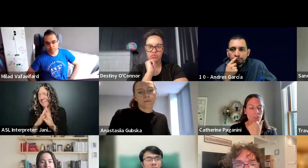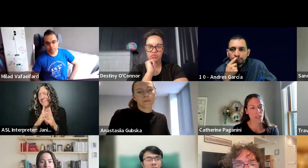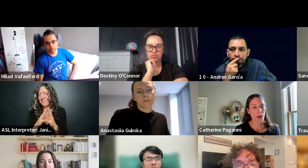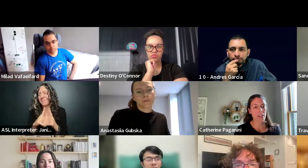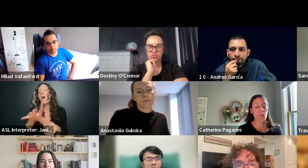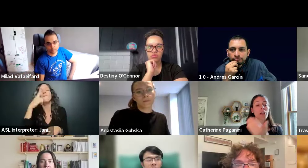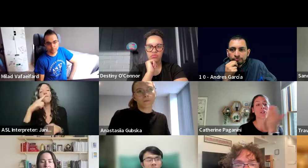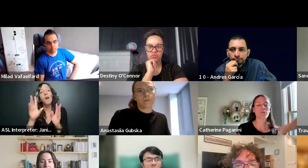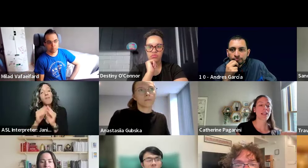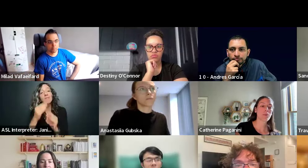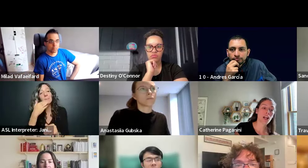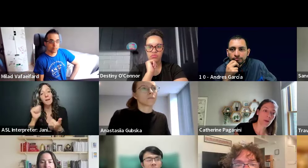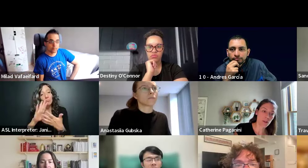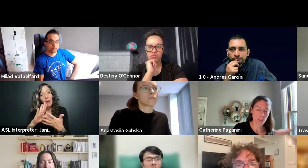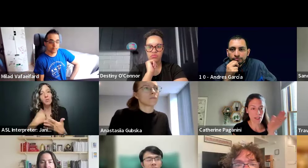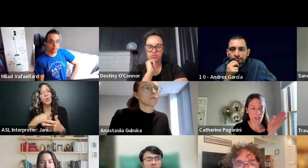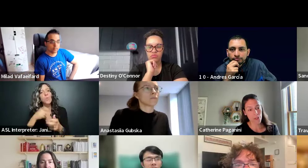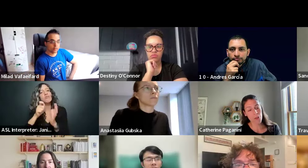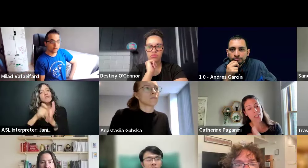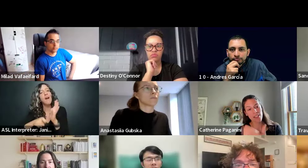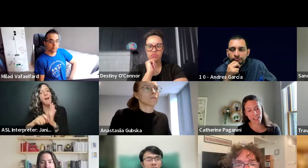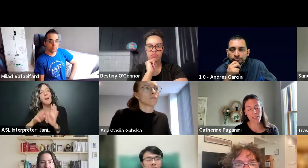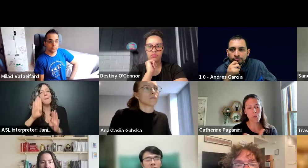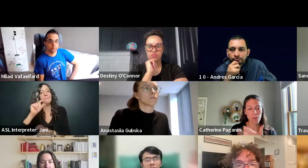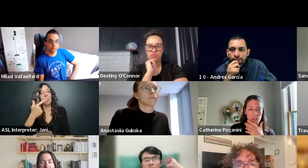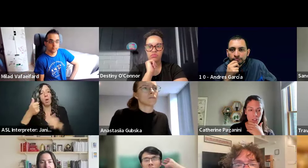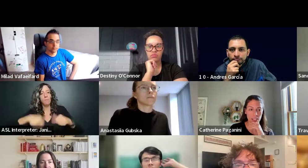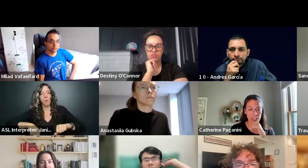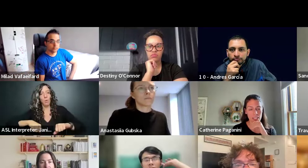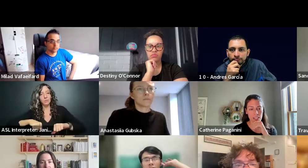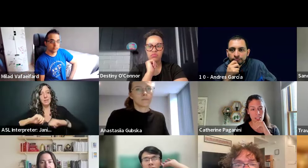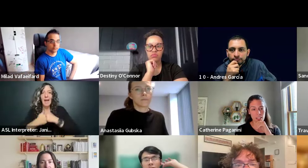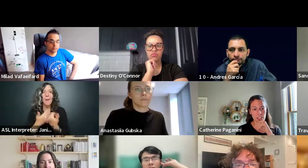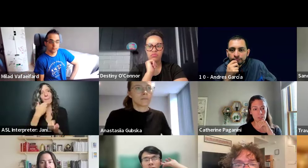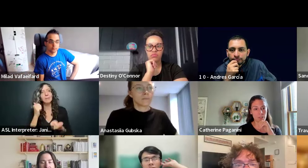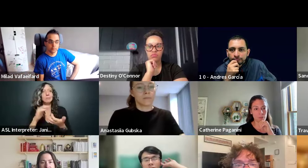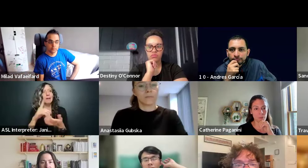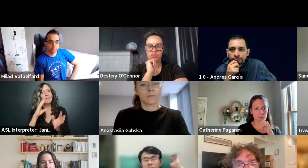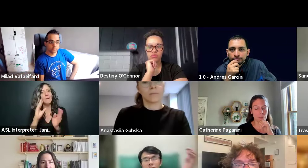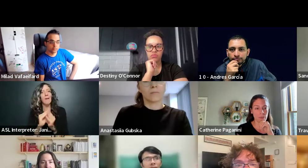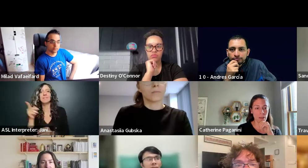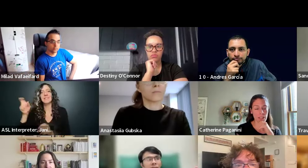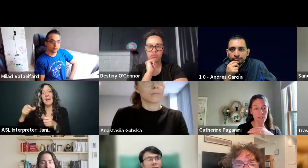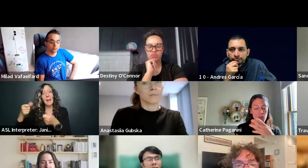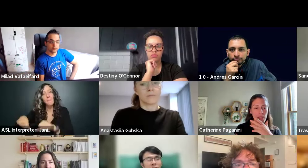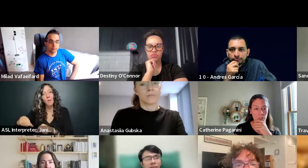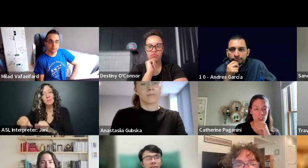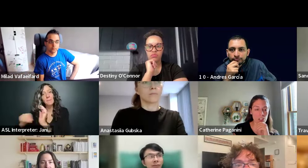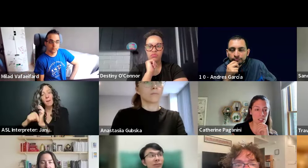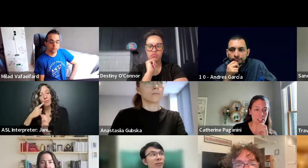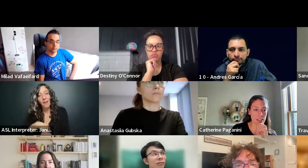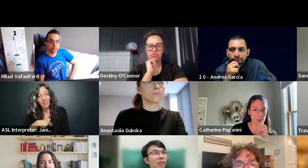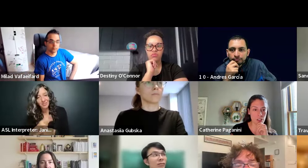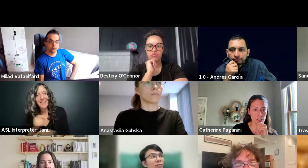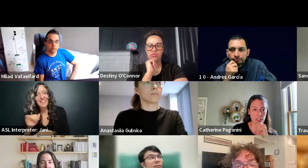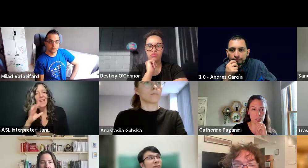um, conference best practice, we could write a blog post about how we do this, and then they would publish it like that stuff. I mean, to leverage